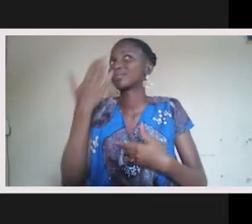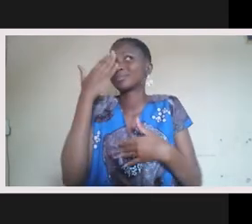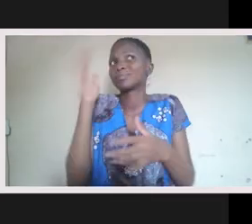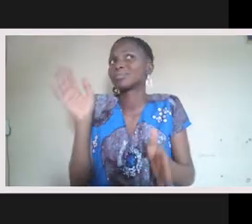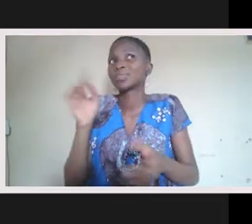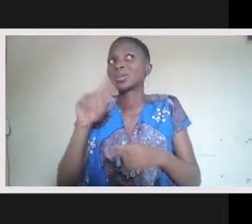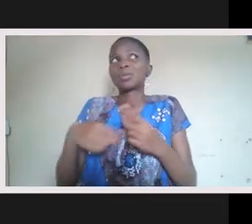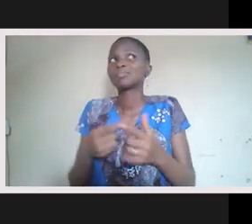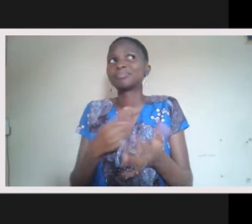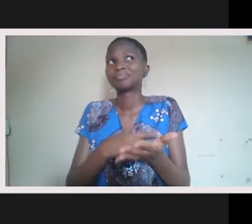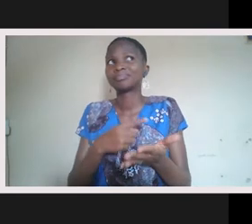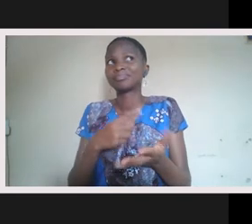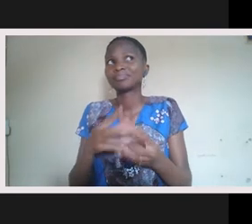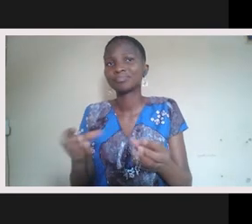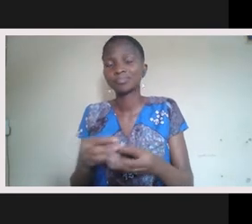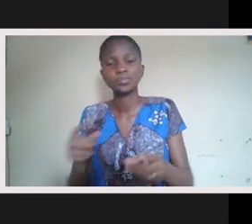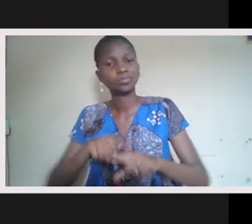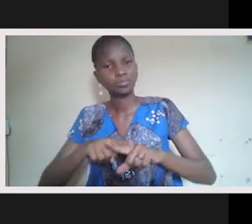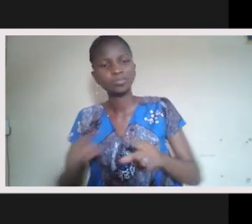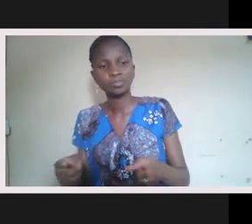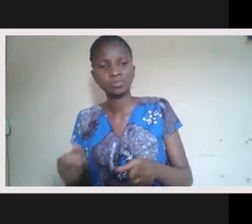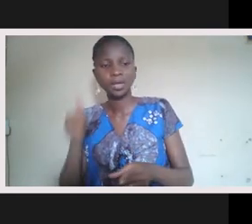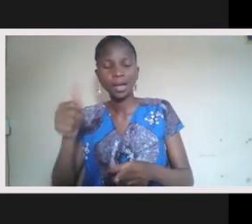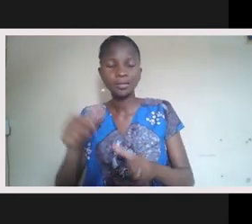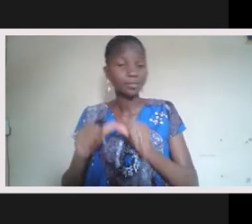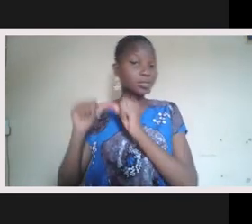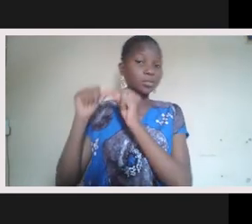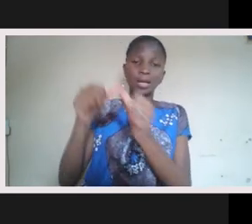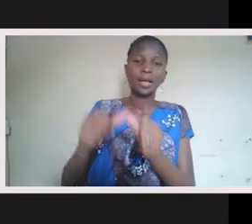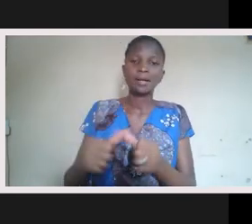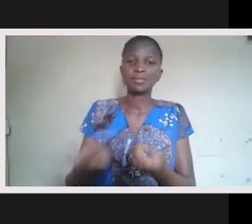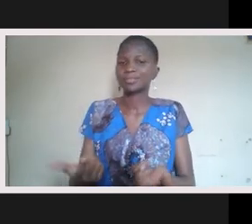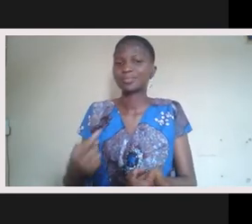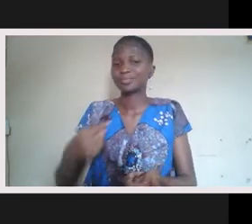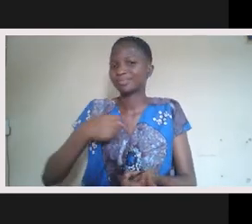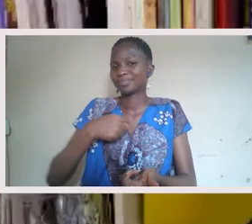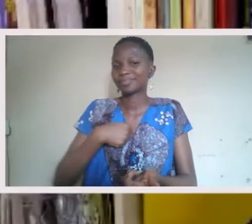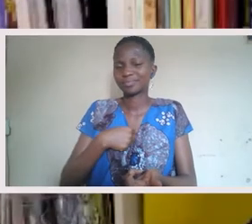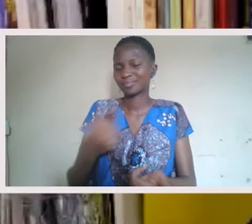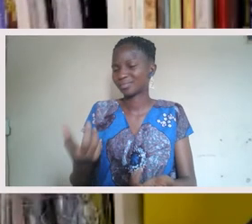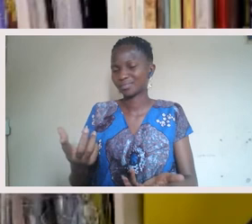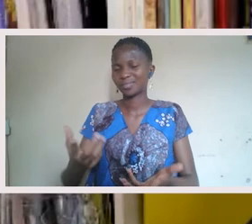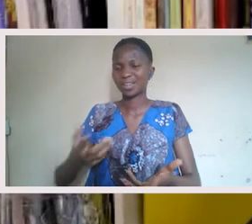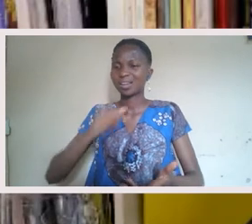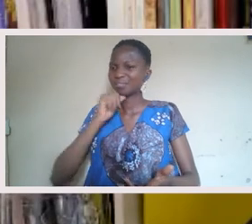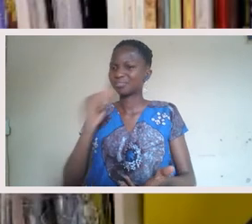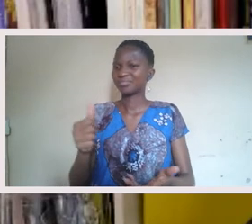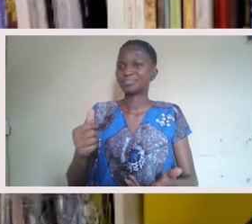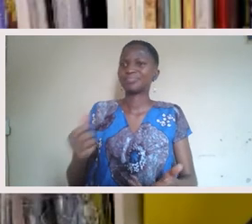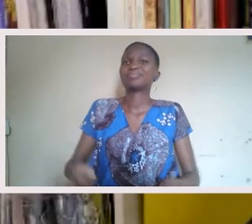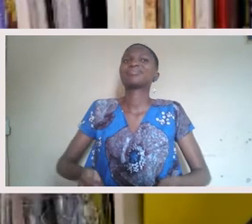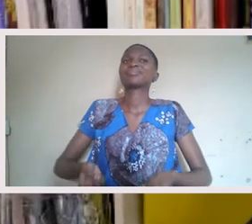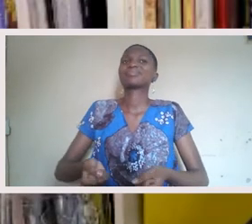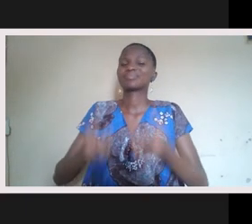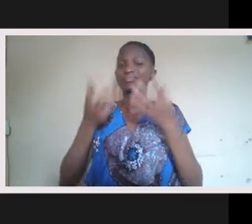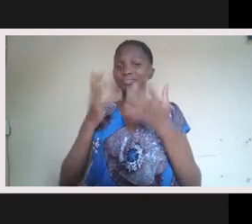don't know. It's just, but thank you for that. I really very, I appreciate that response. So we just, it just bothers me a